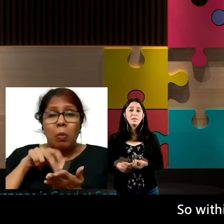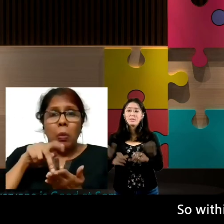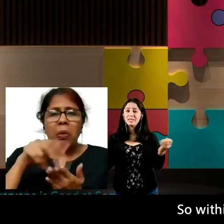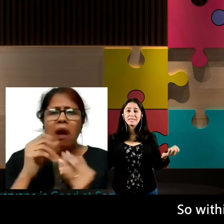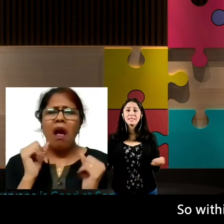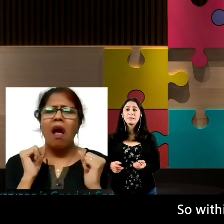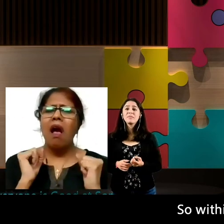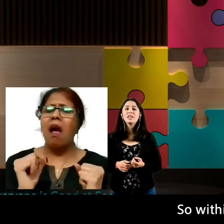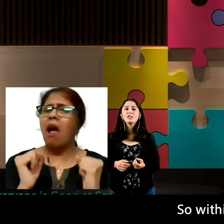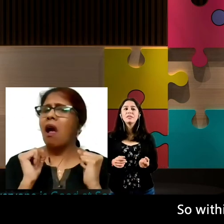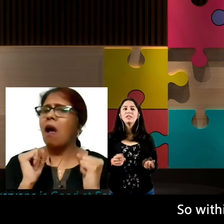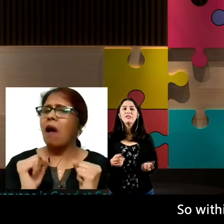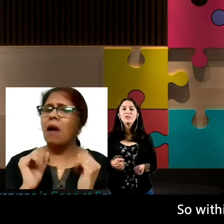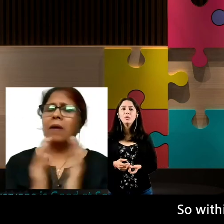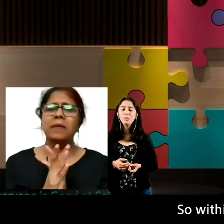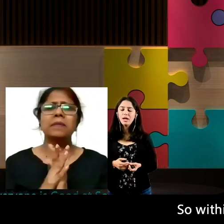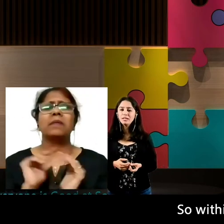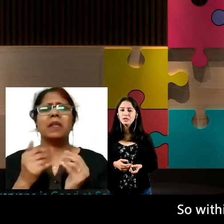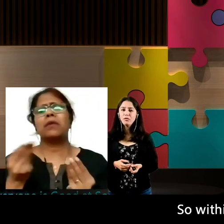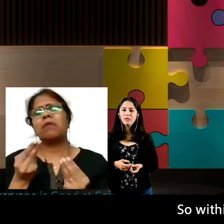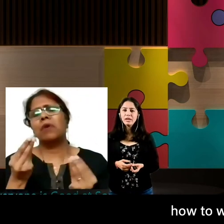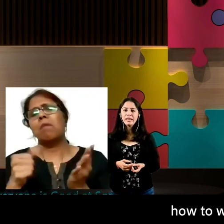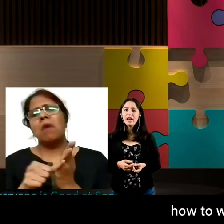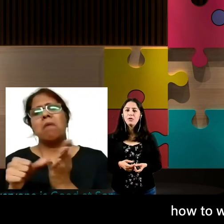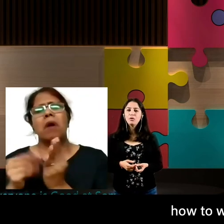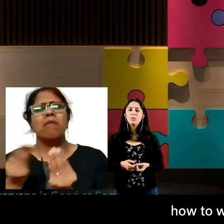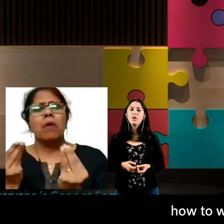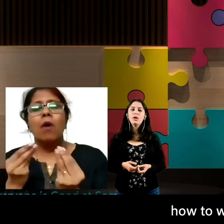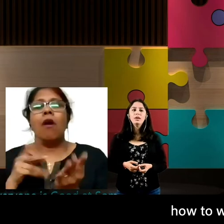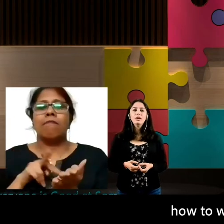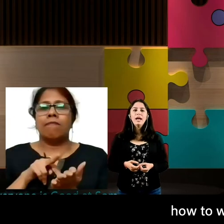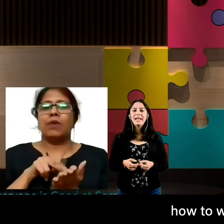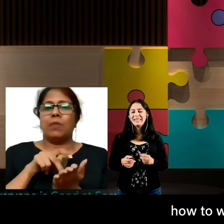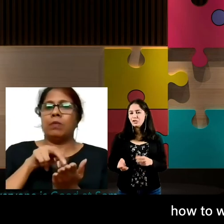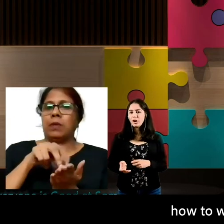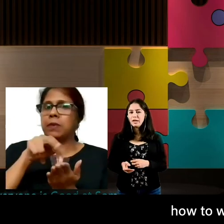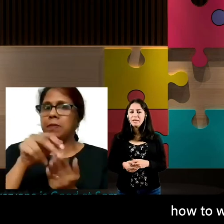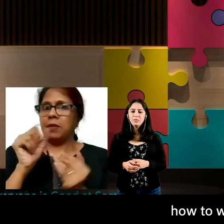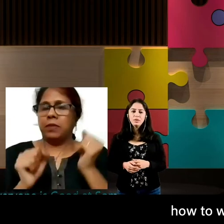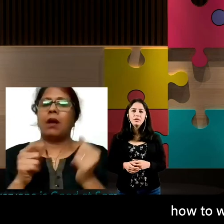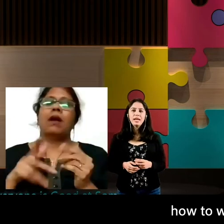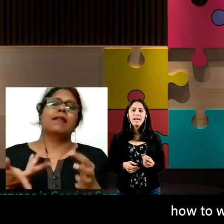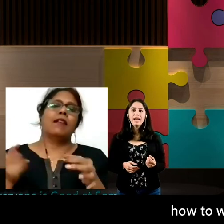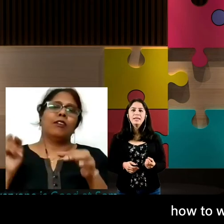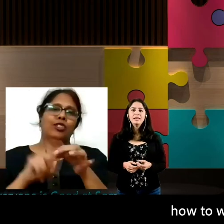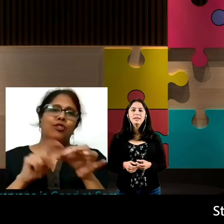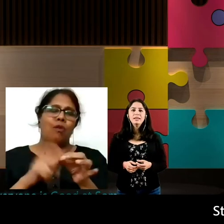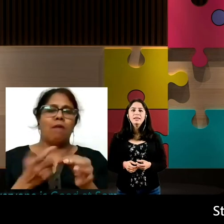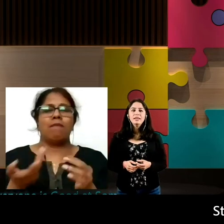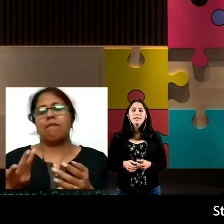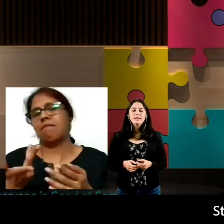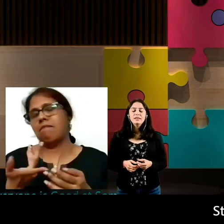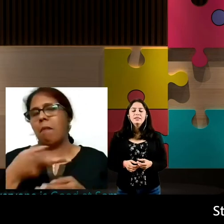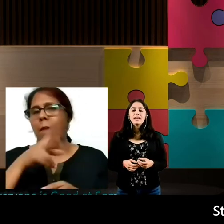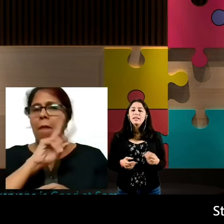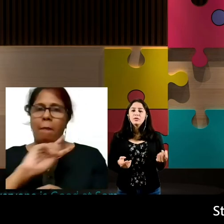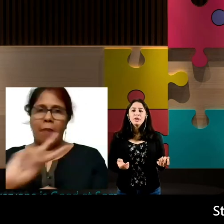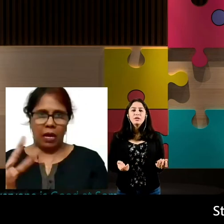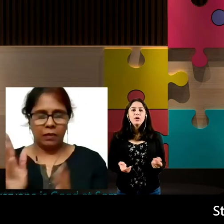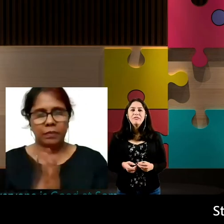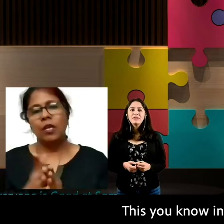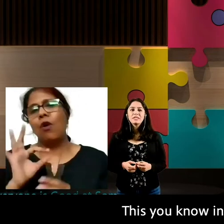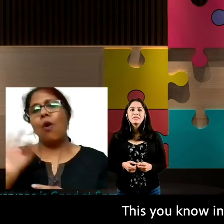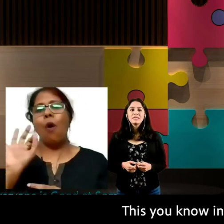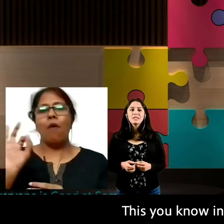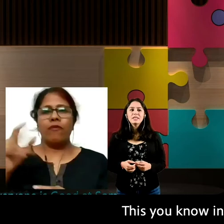multiple reasons. So within a few months of learning how to walk, I rejoined my work and started going to